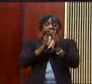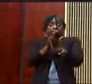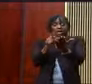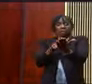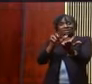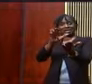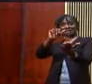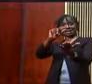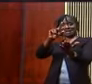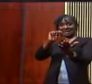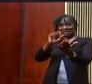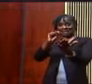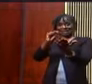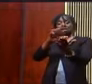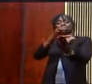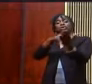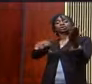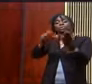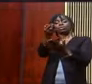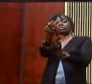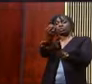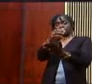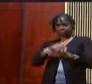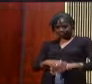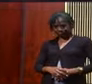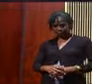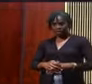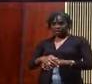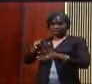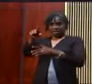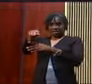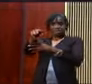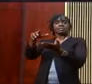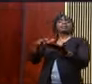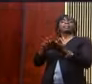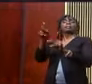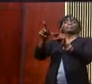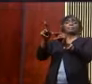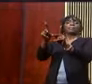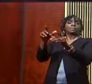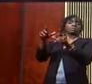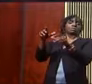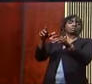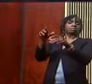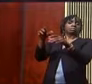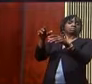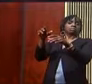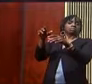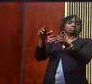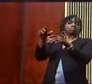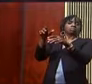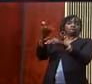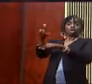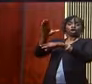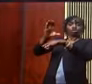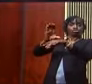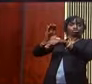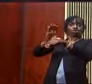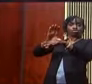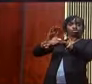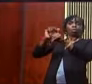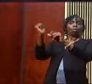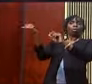the book tells us that the people of God, the church went down in prayer because Peter was in jail.